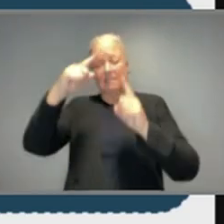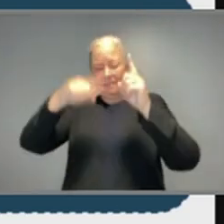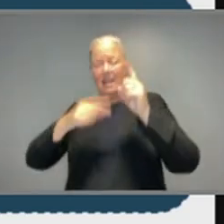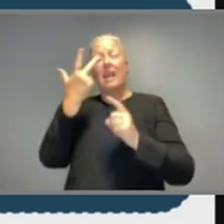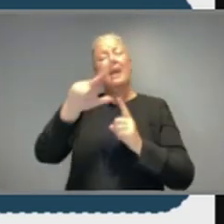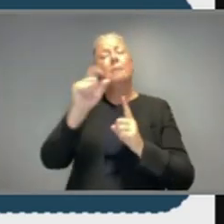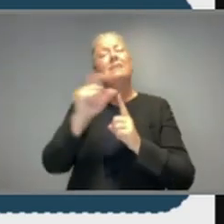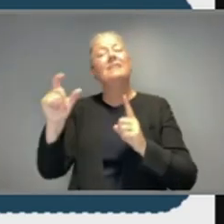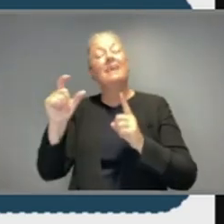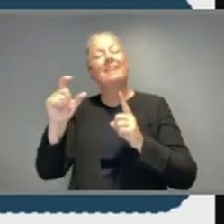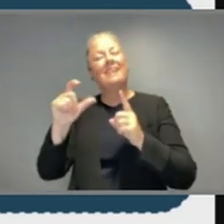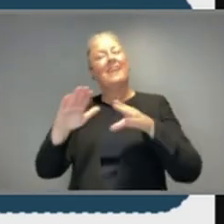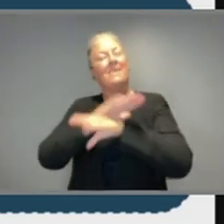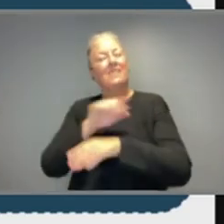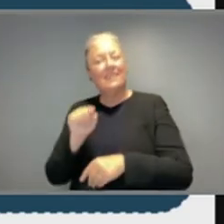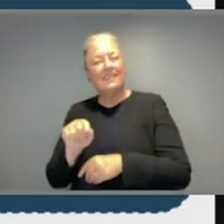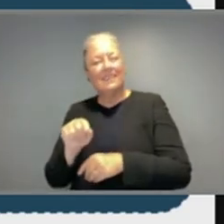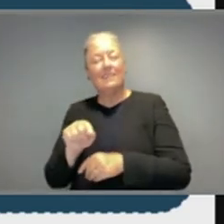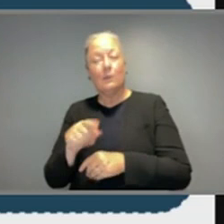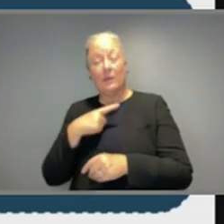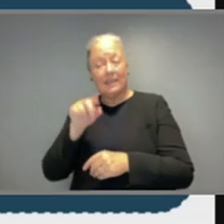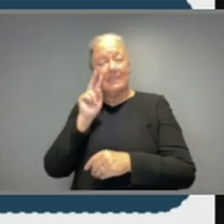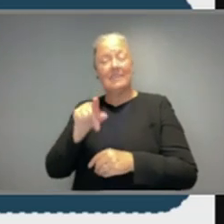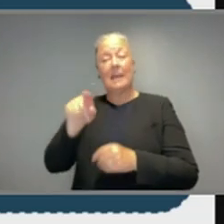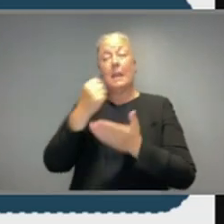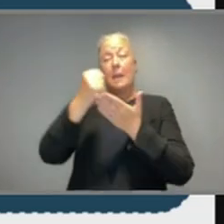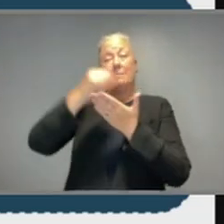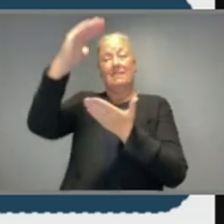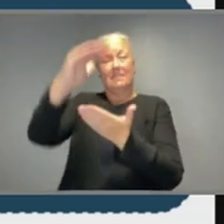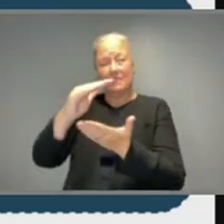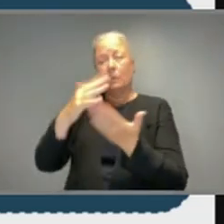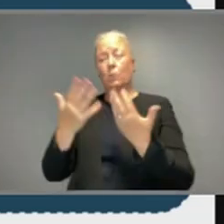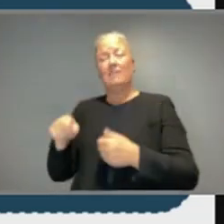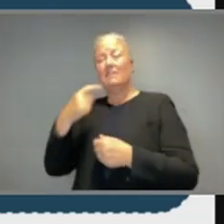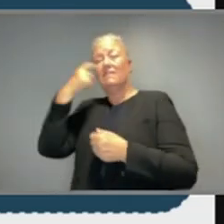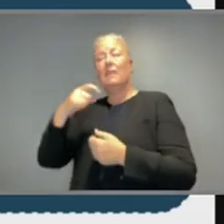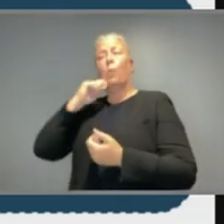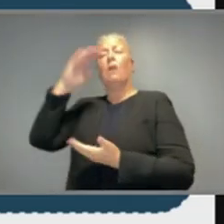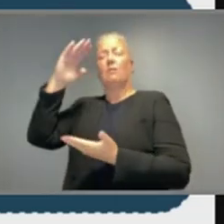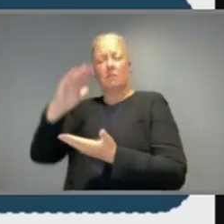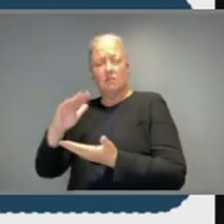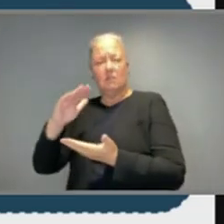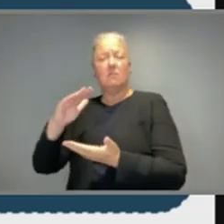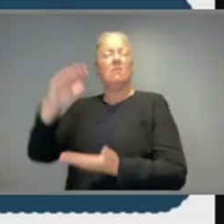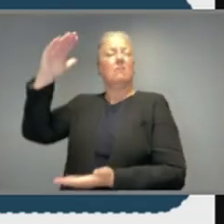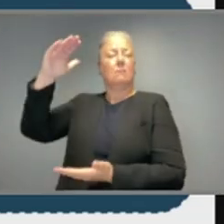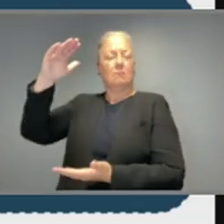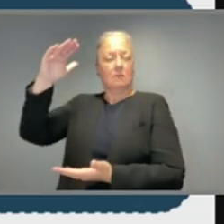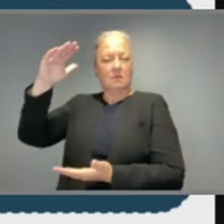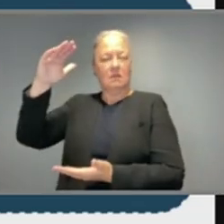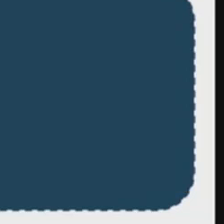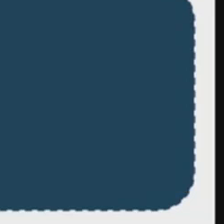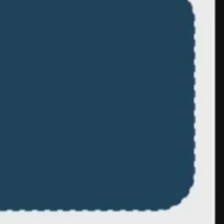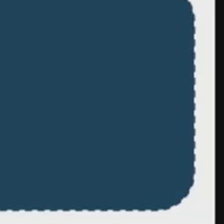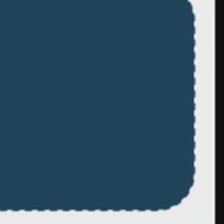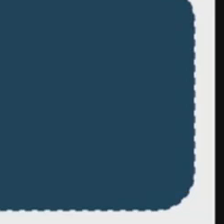we can see that the number of symptomatic infections reduces, as do the severe infections arising from it. The graphic that I suspect you can't see on the bottom right